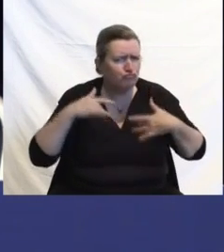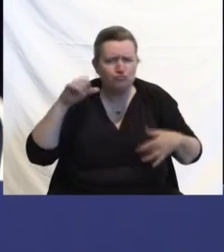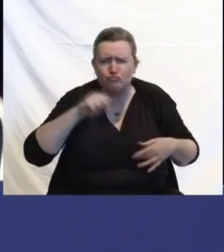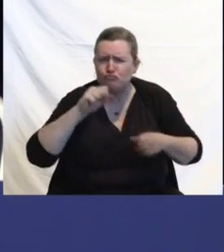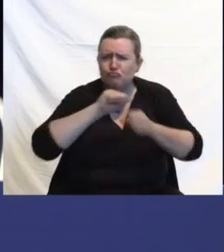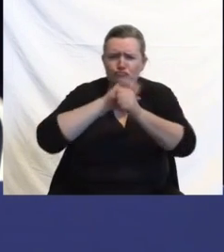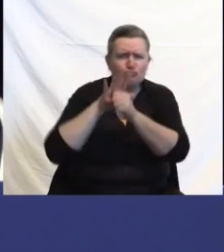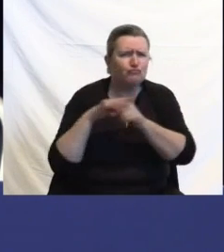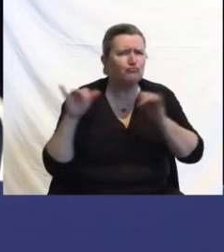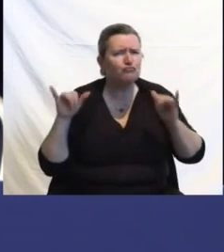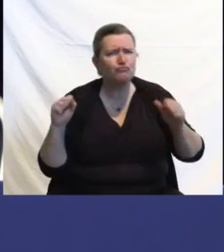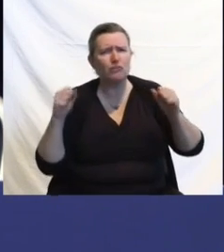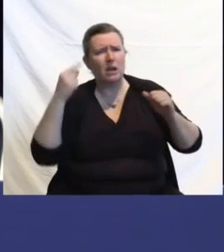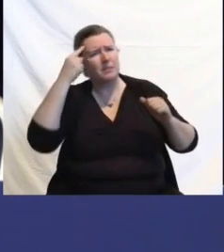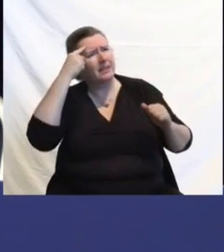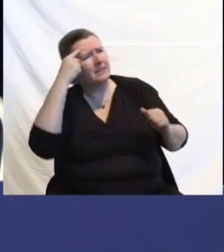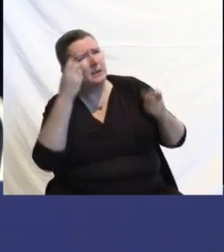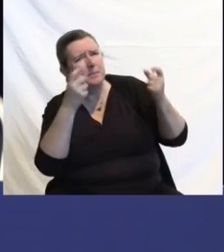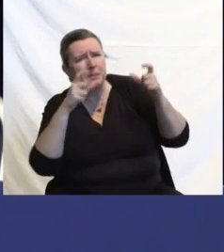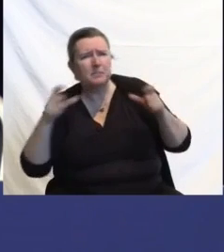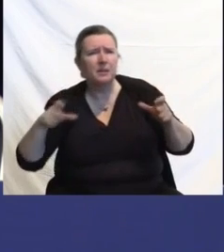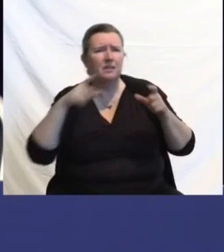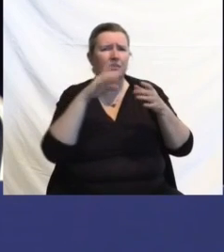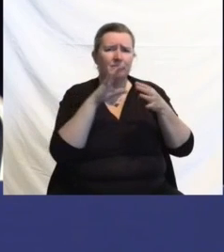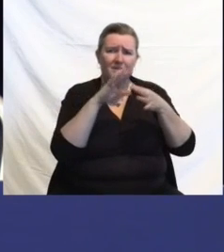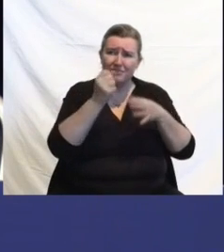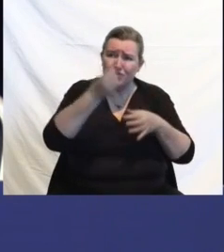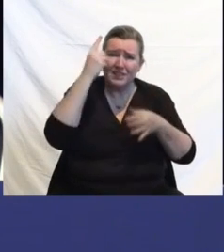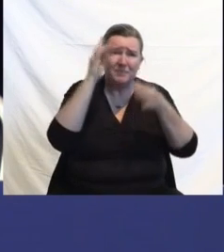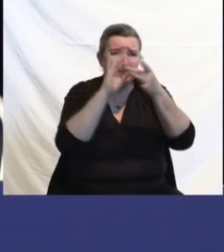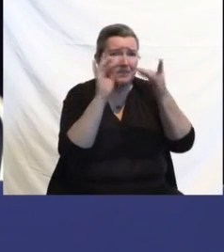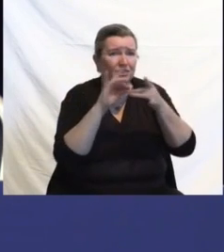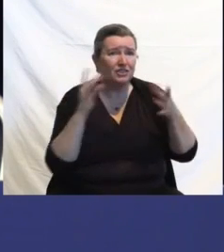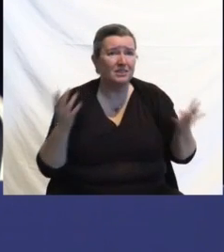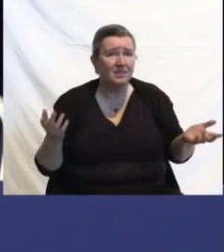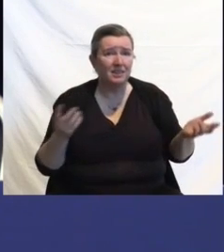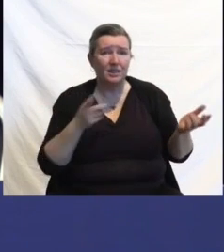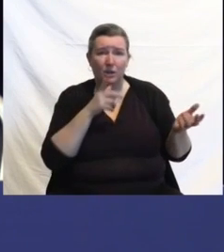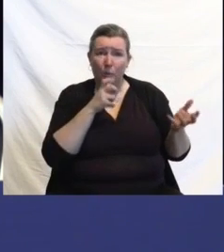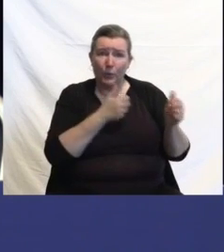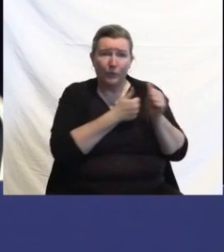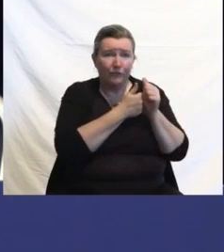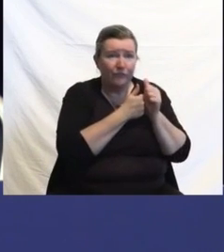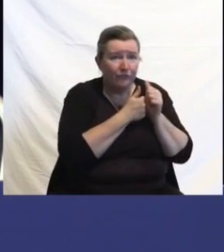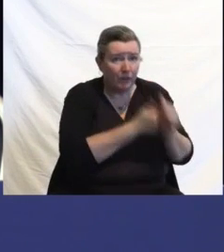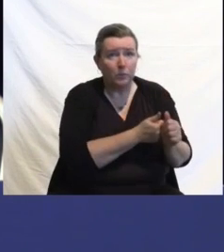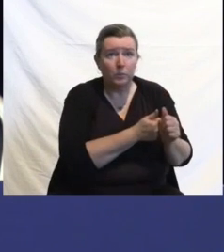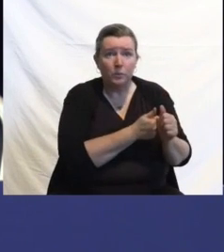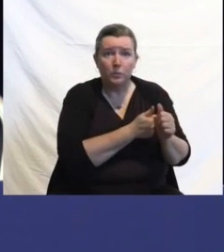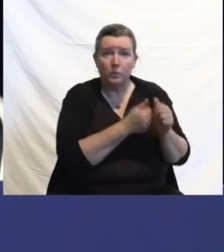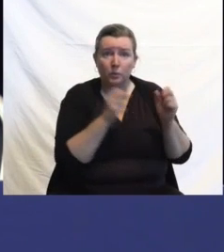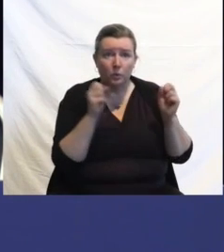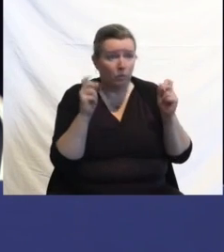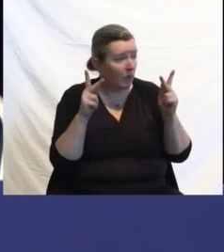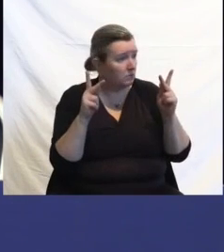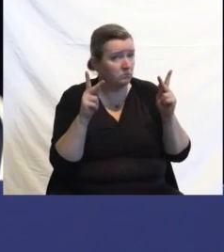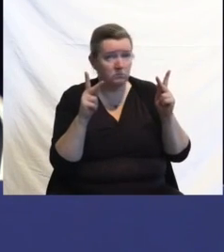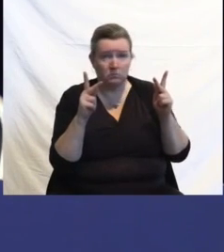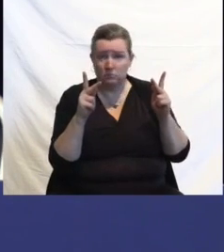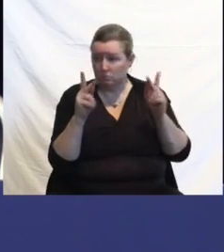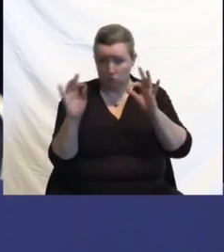do have the message. Those that want to adhere to it will adhere to it, and they will be safer for it.